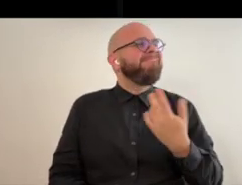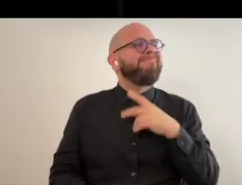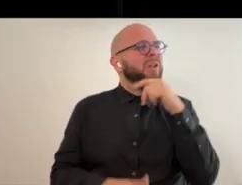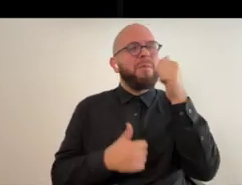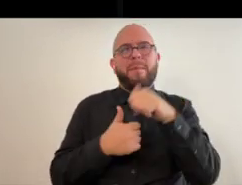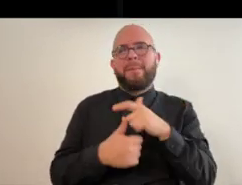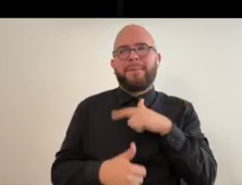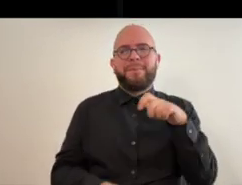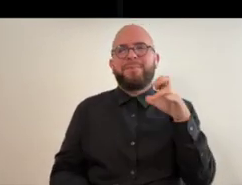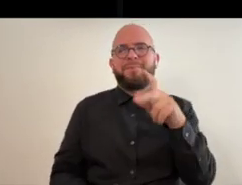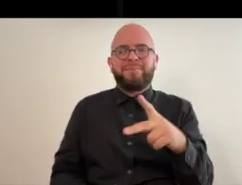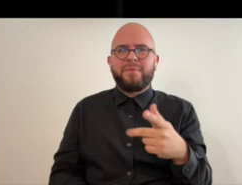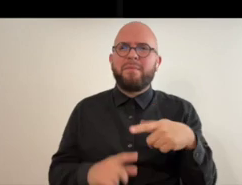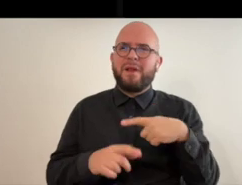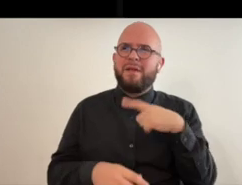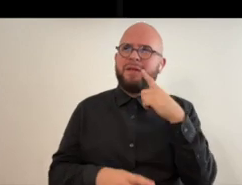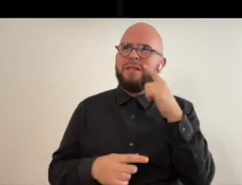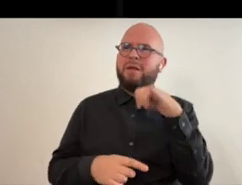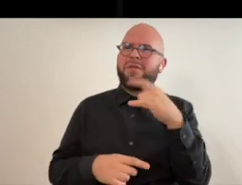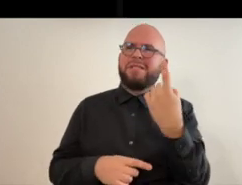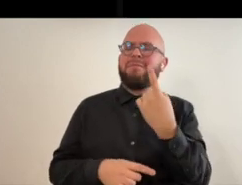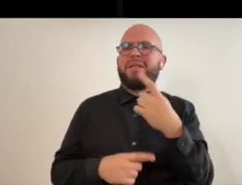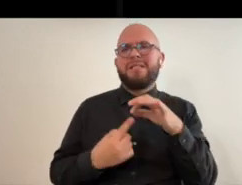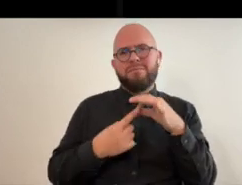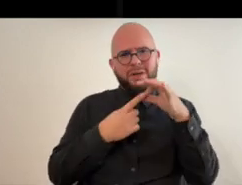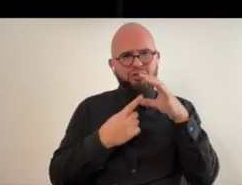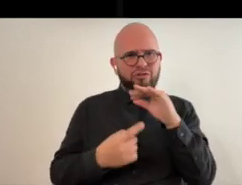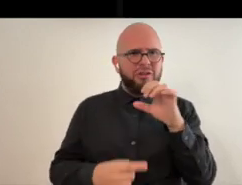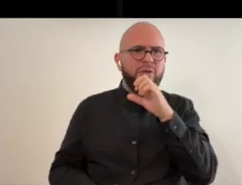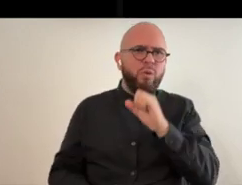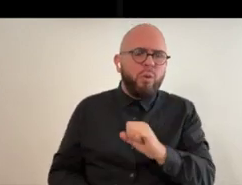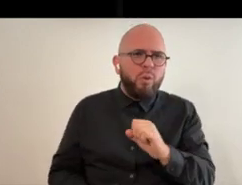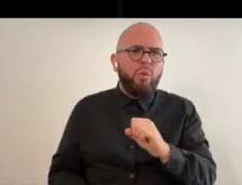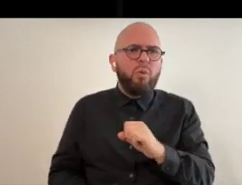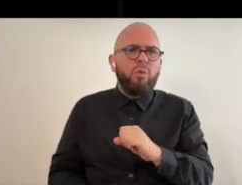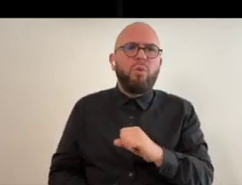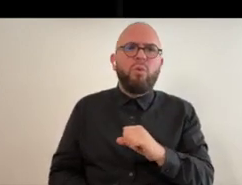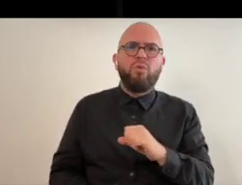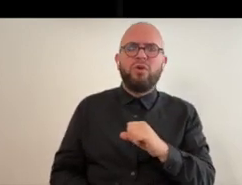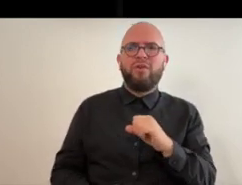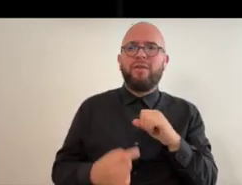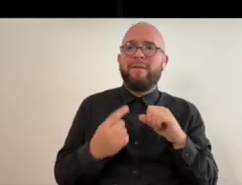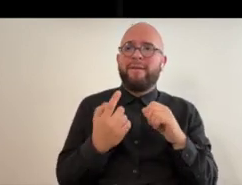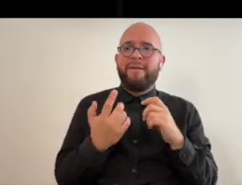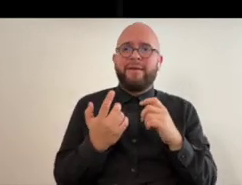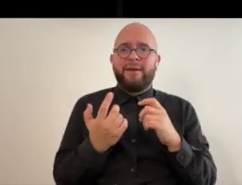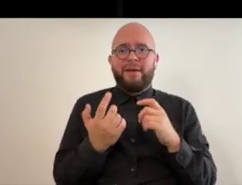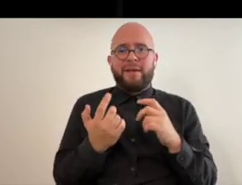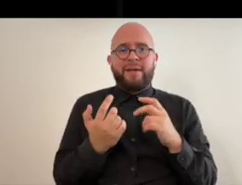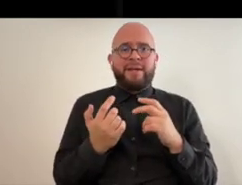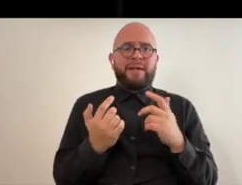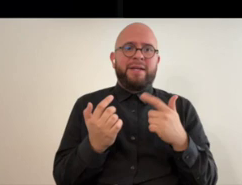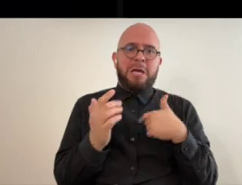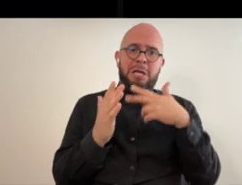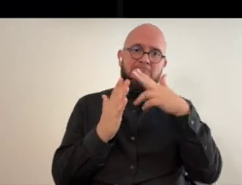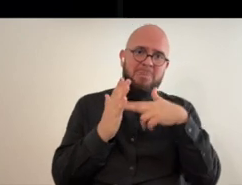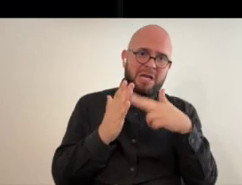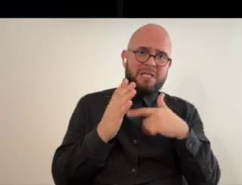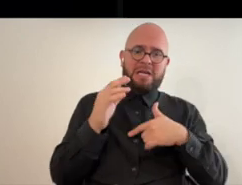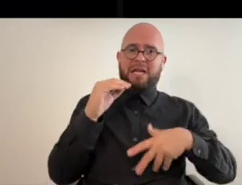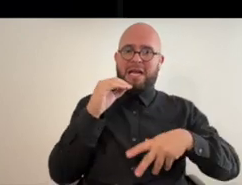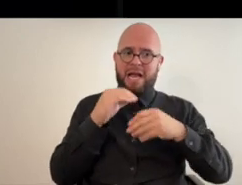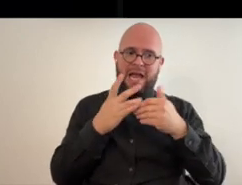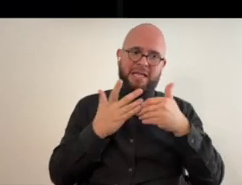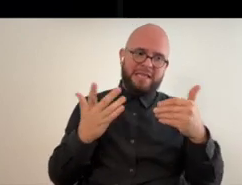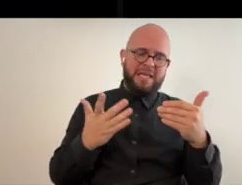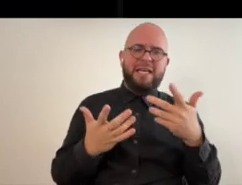not remember i will have to get back to you it was something very unique and old and then um painted it and added